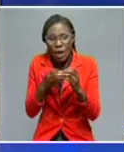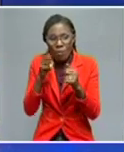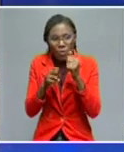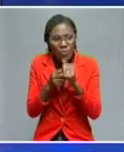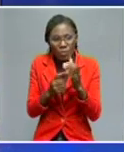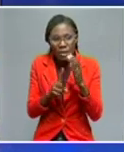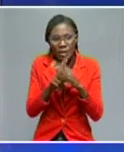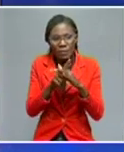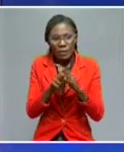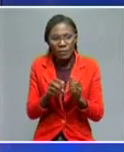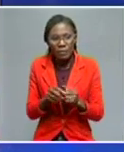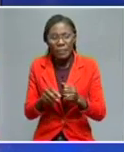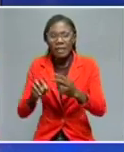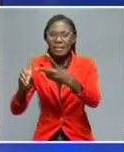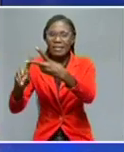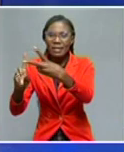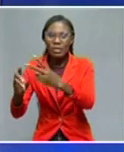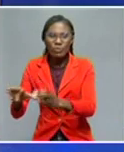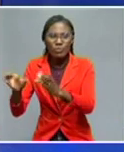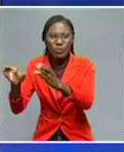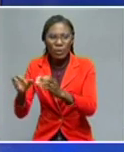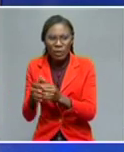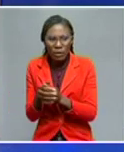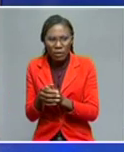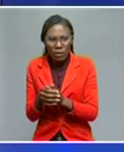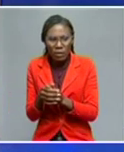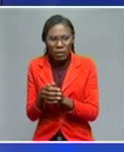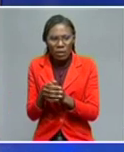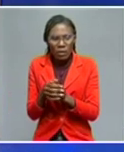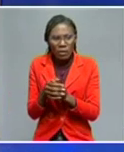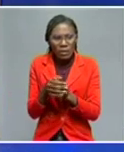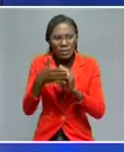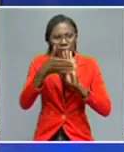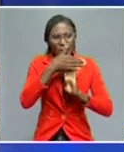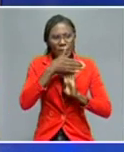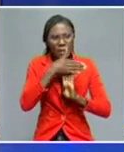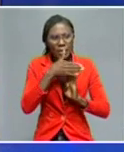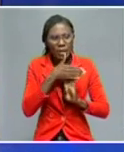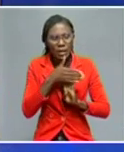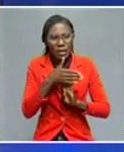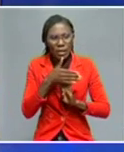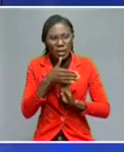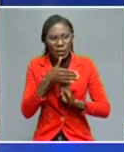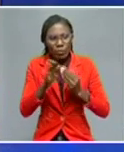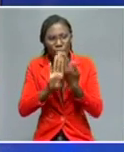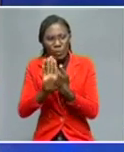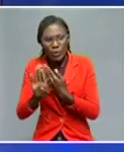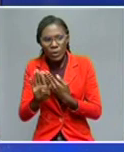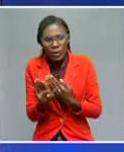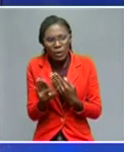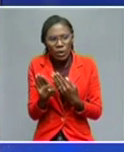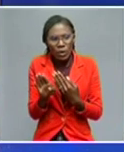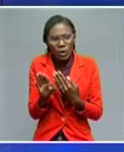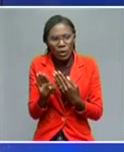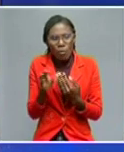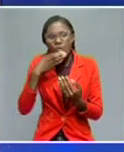The second dimension is the security and safety of the